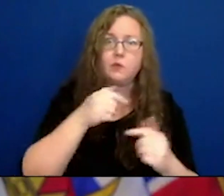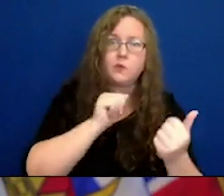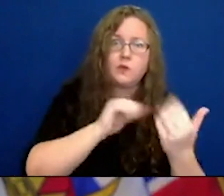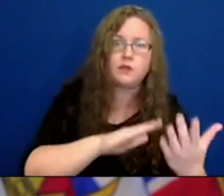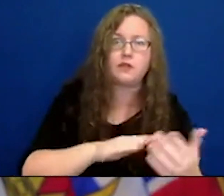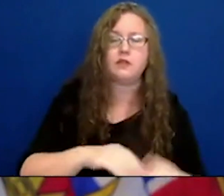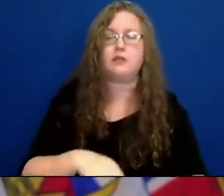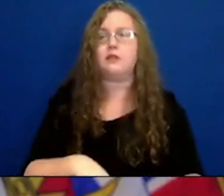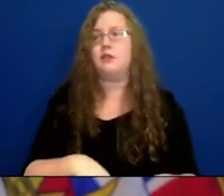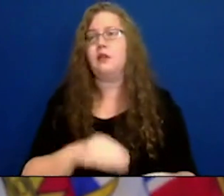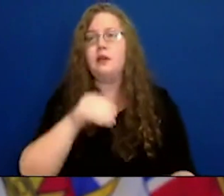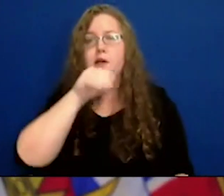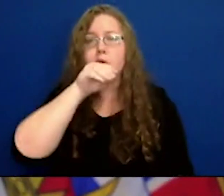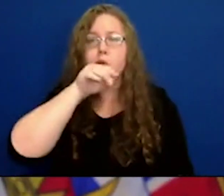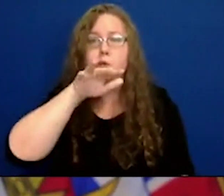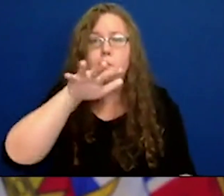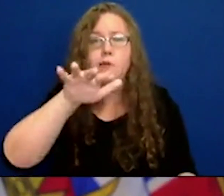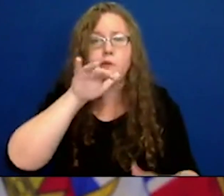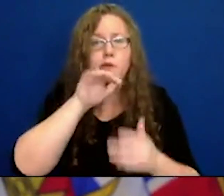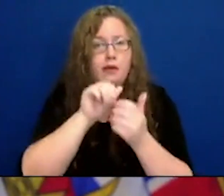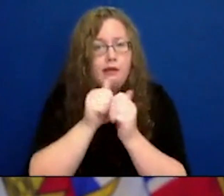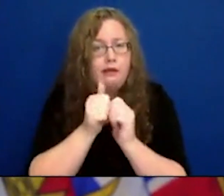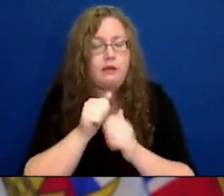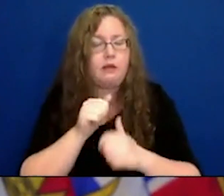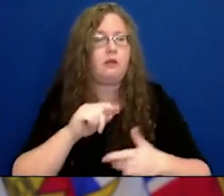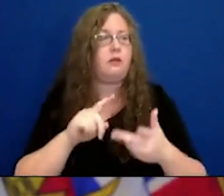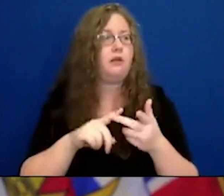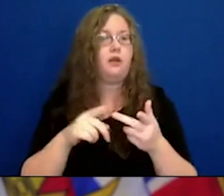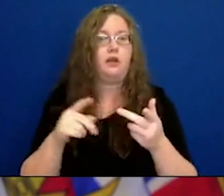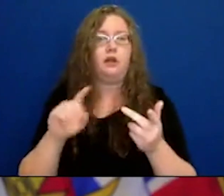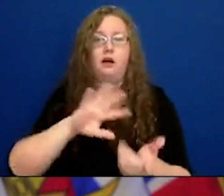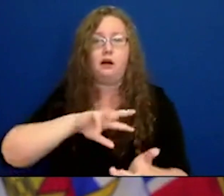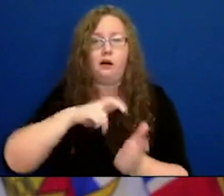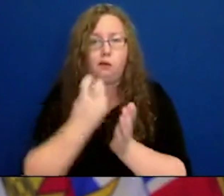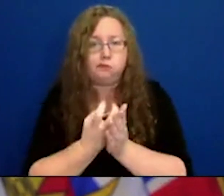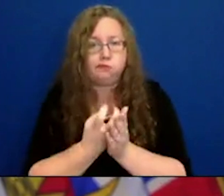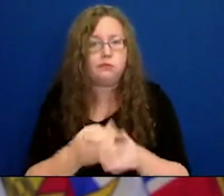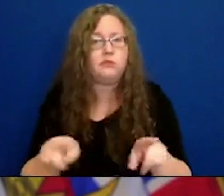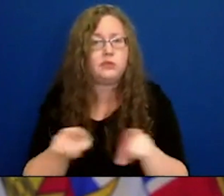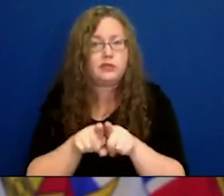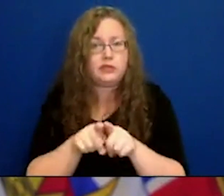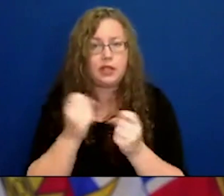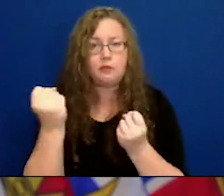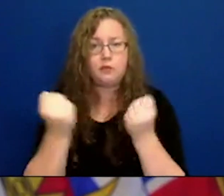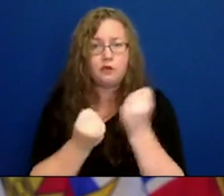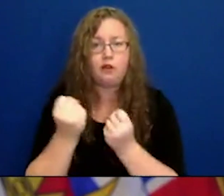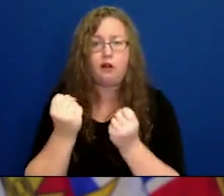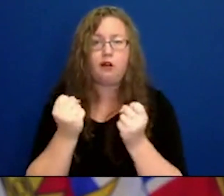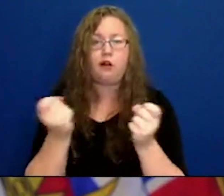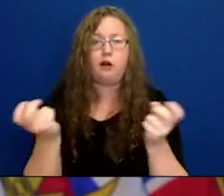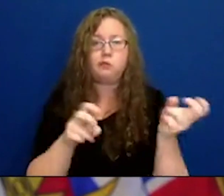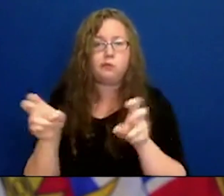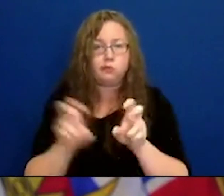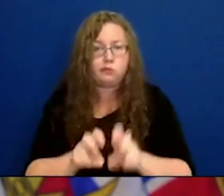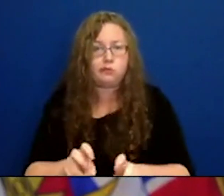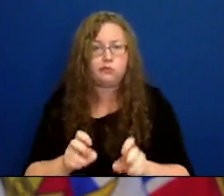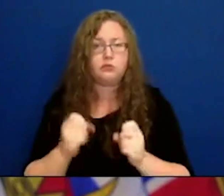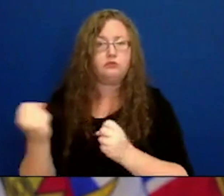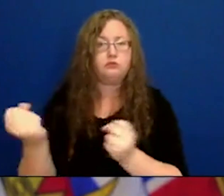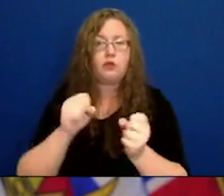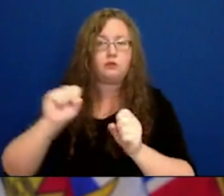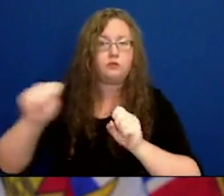aerosol transmission? Is it the carpooling? I know you've talked a little bit about it, but it still seems to be